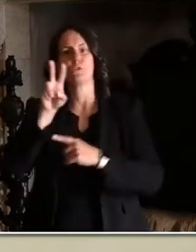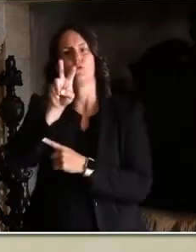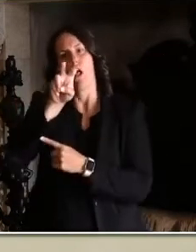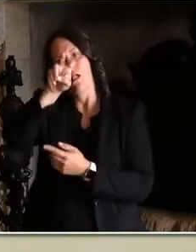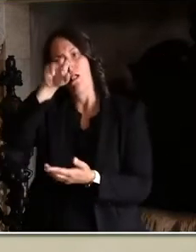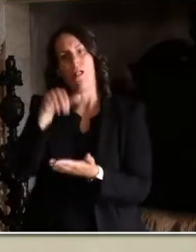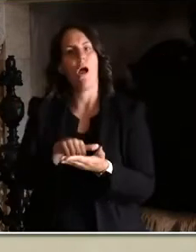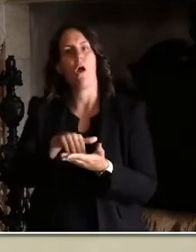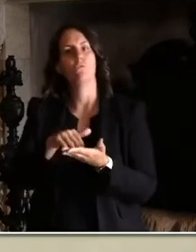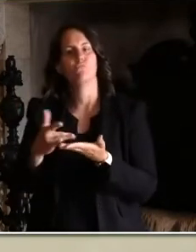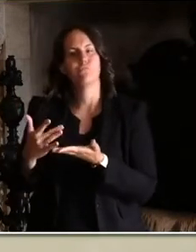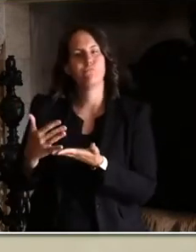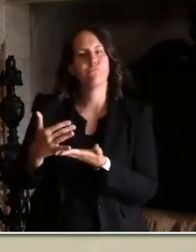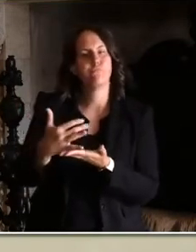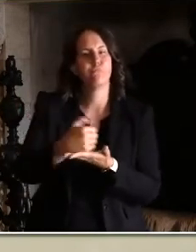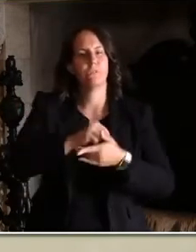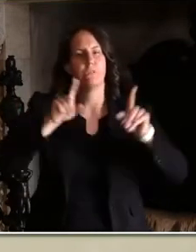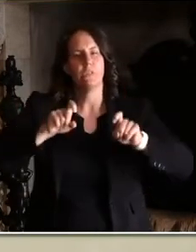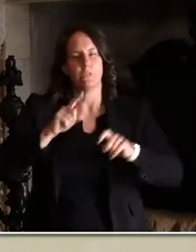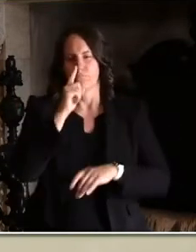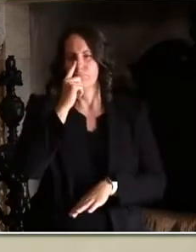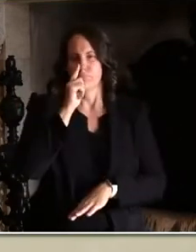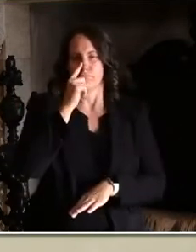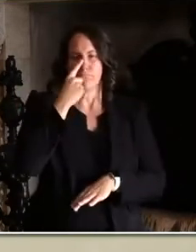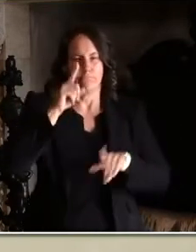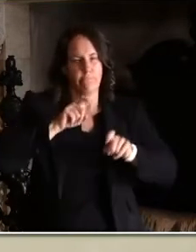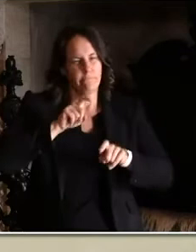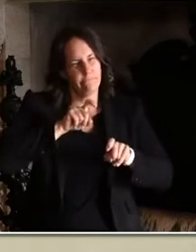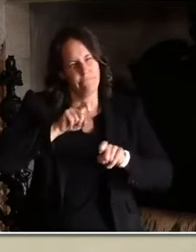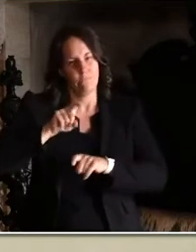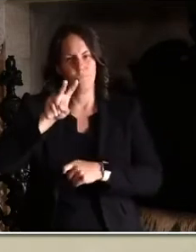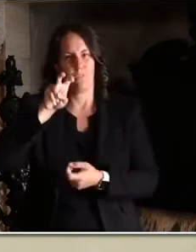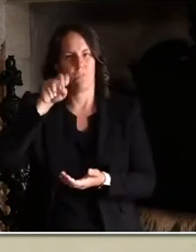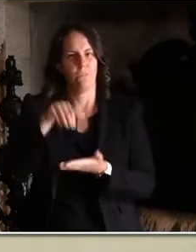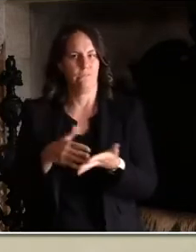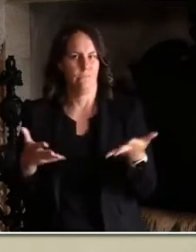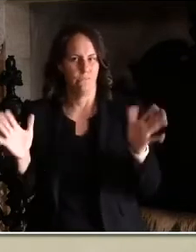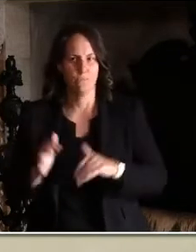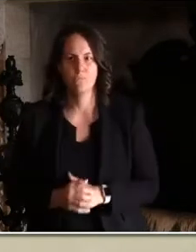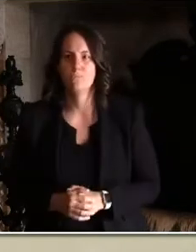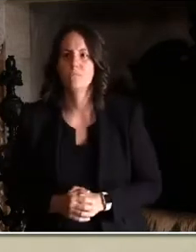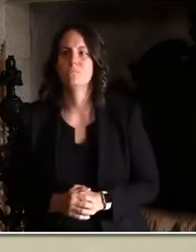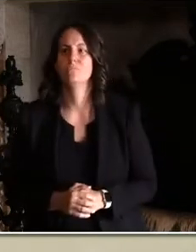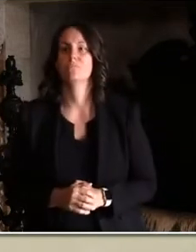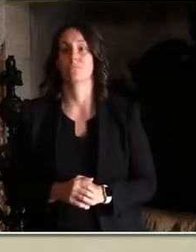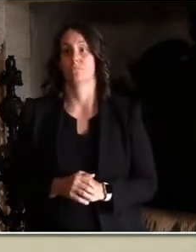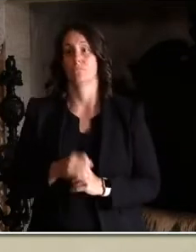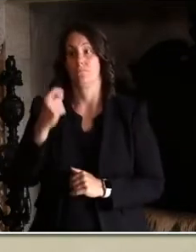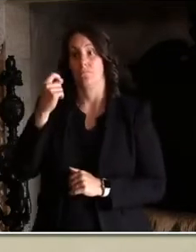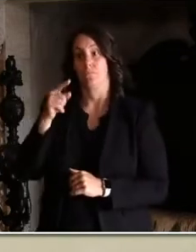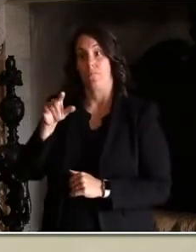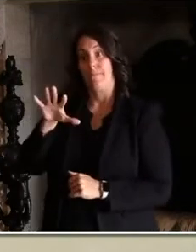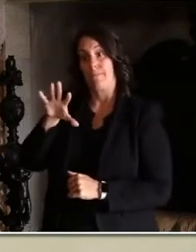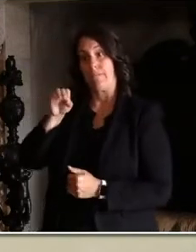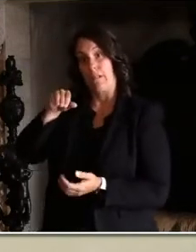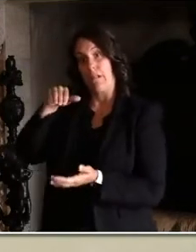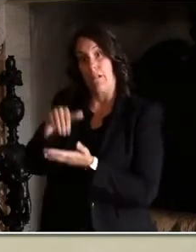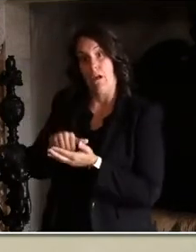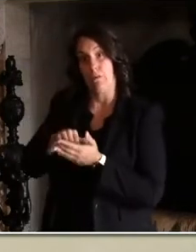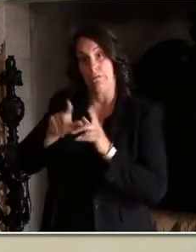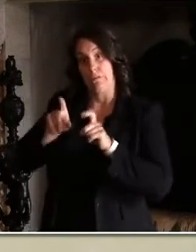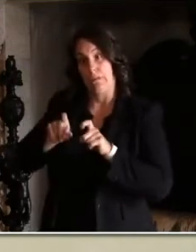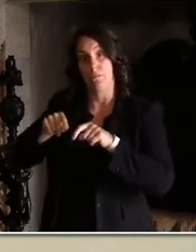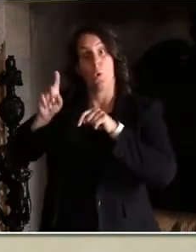alone, and nearly 50,000 tests have been administered at multiple sites across Milwaukee as well. We've seen